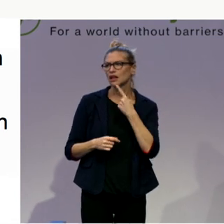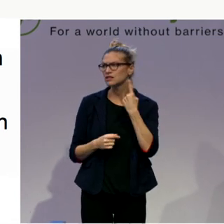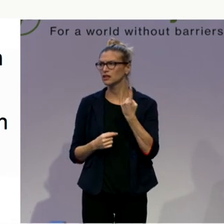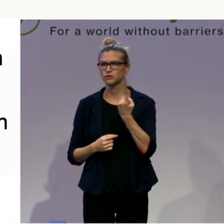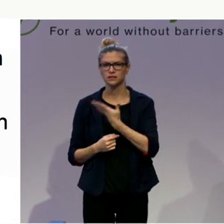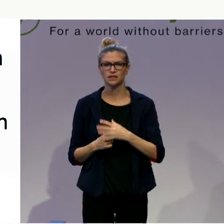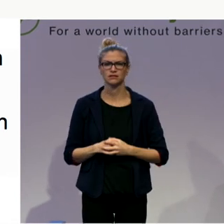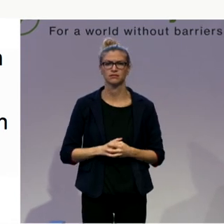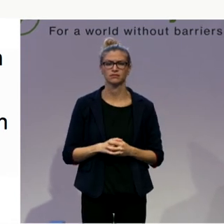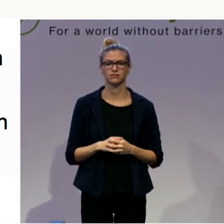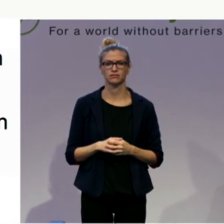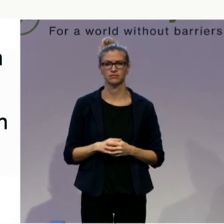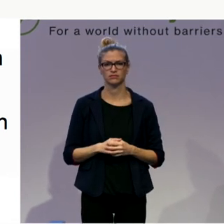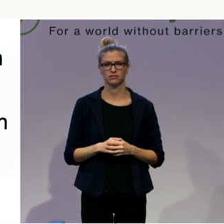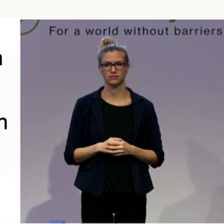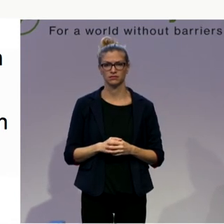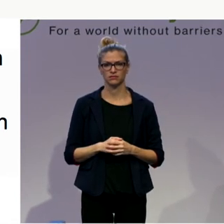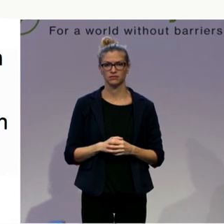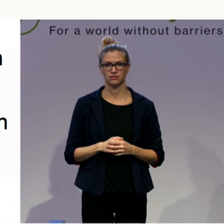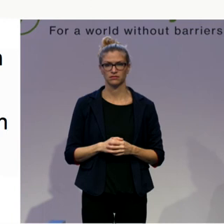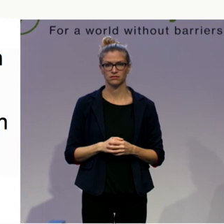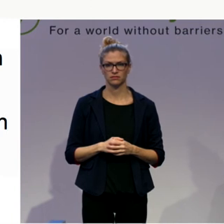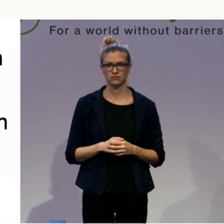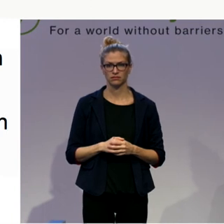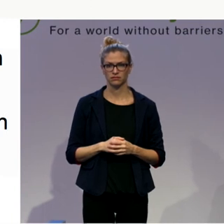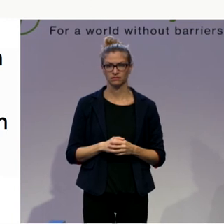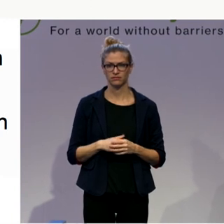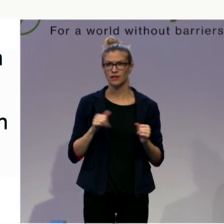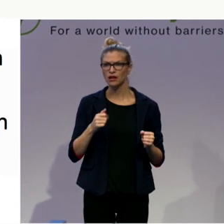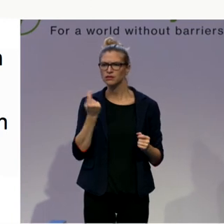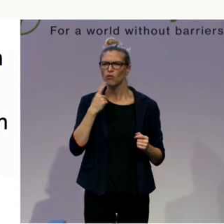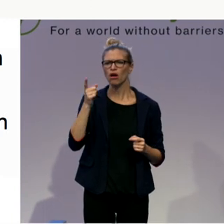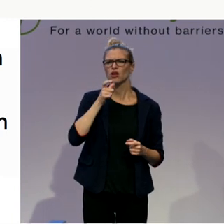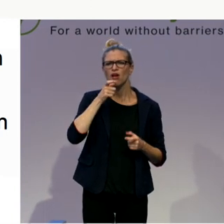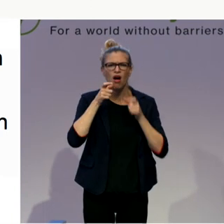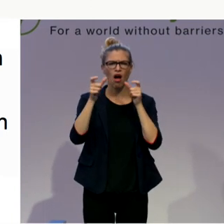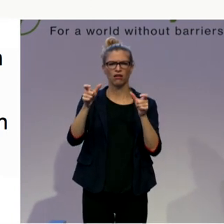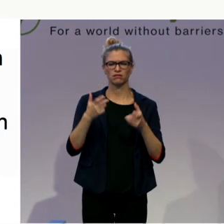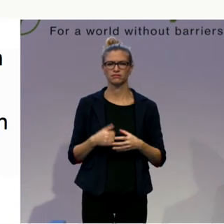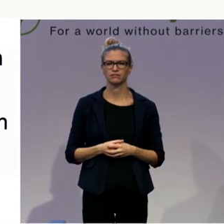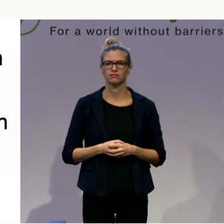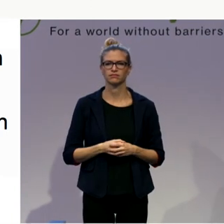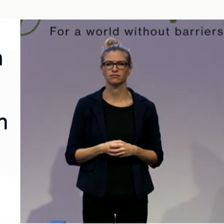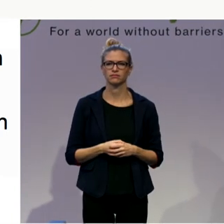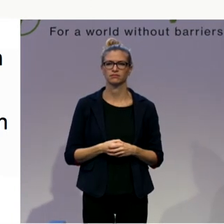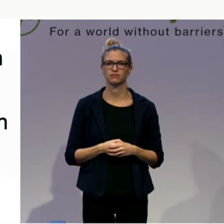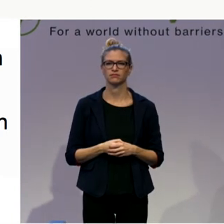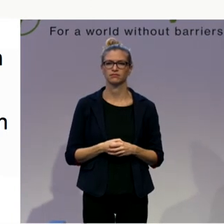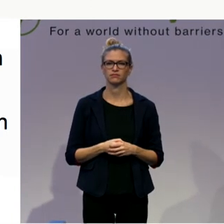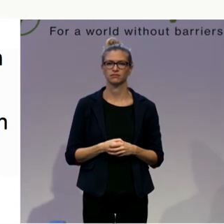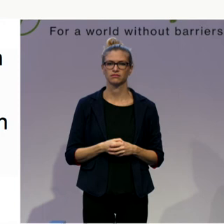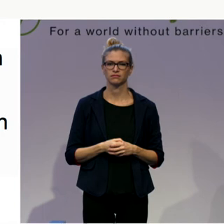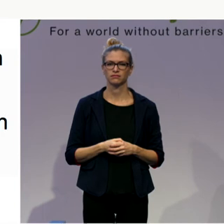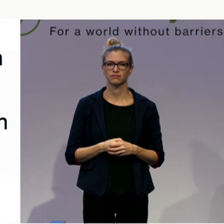they will share with you, of course. Is anybody brave here to shout out? Just whichever feeling, emotion,